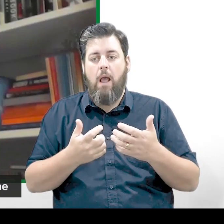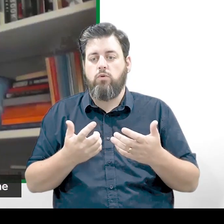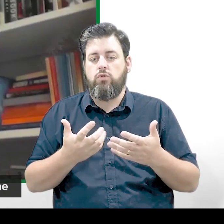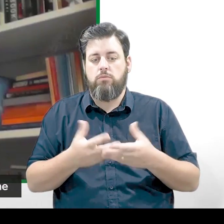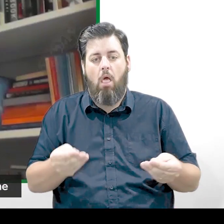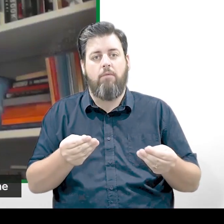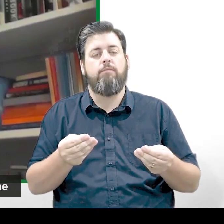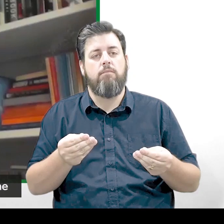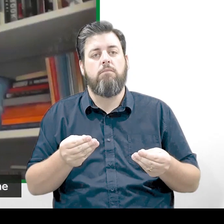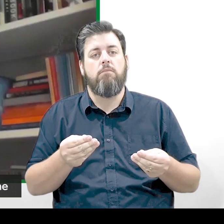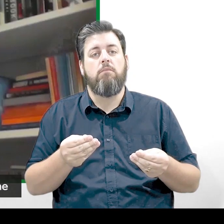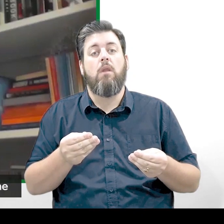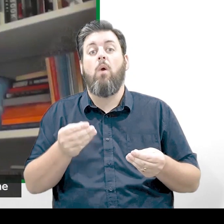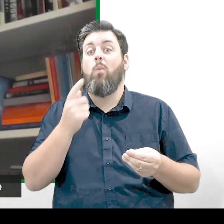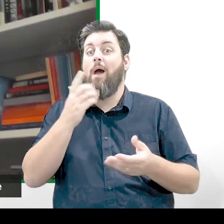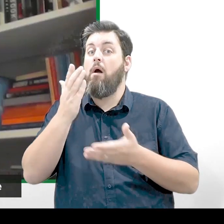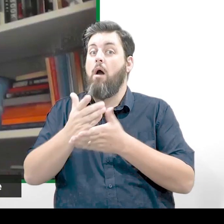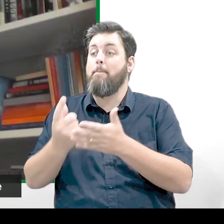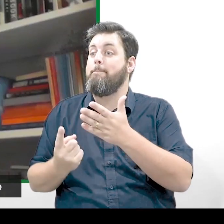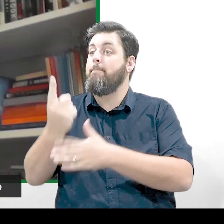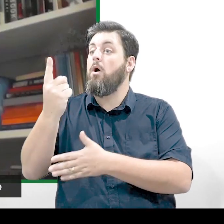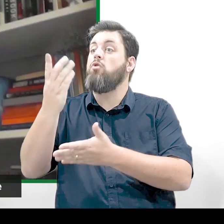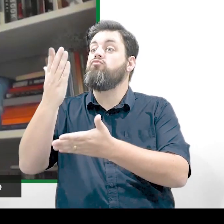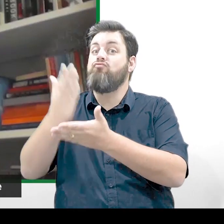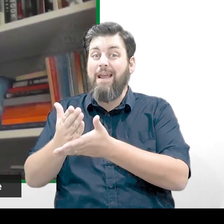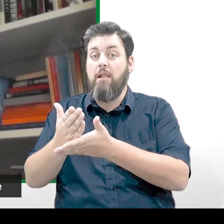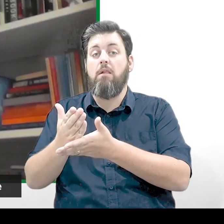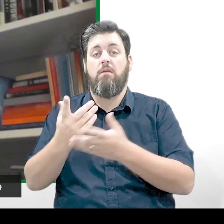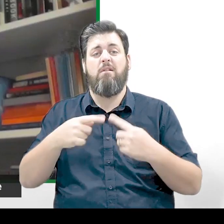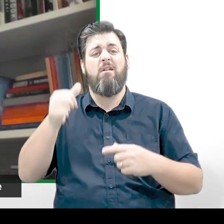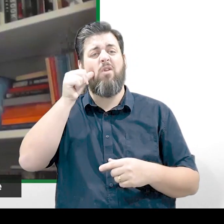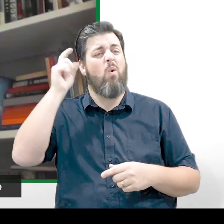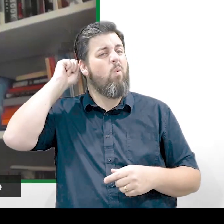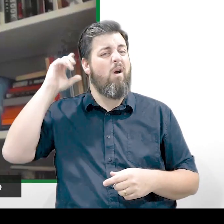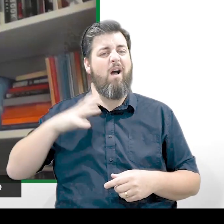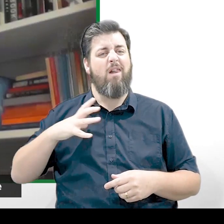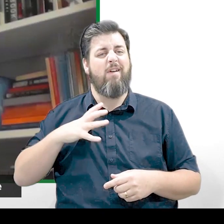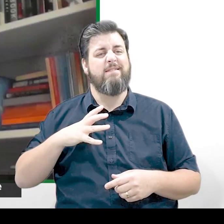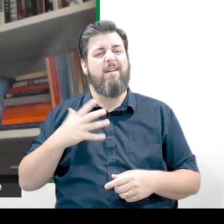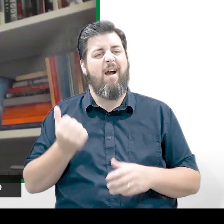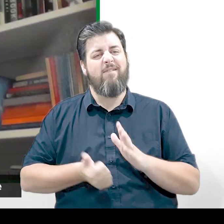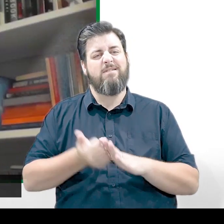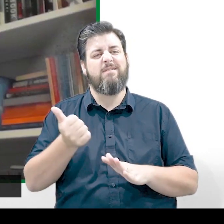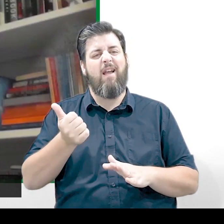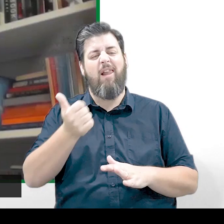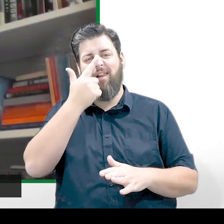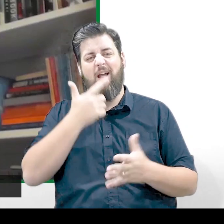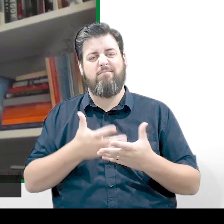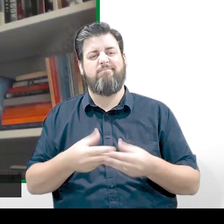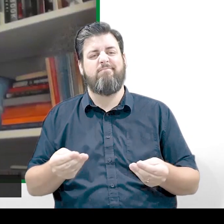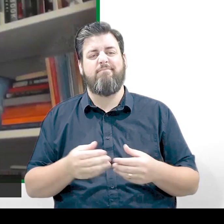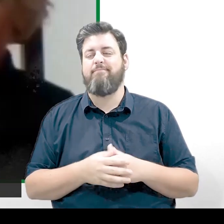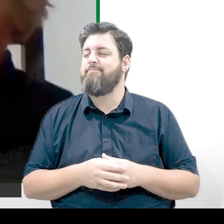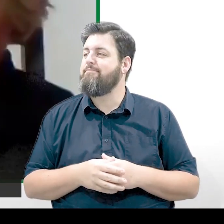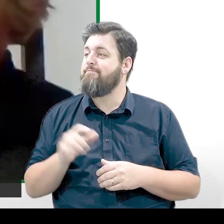with it. So when we had the real thing come along, we knew that we had the skills and the knowledge to know what to